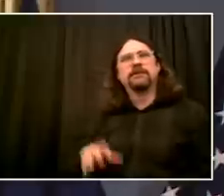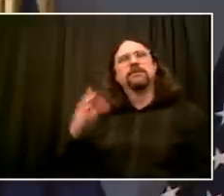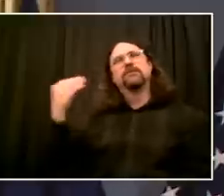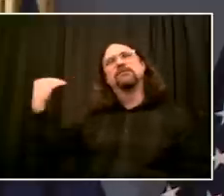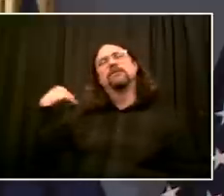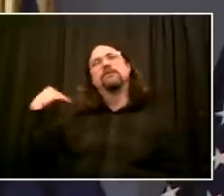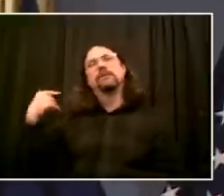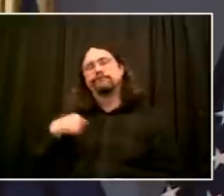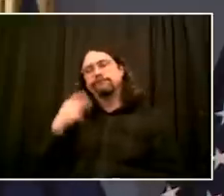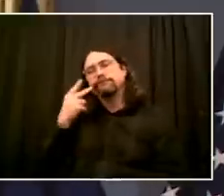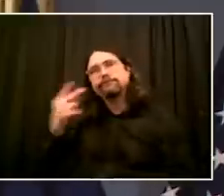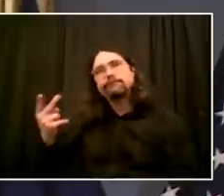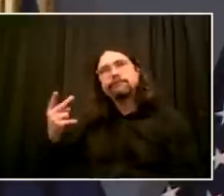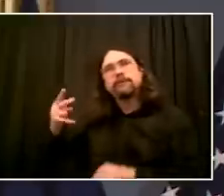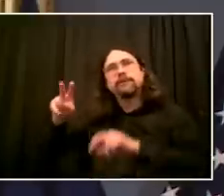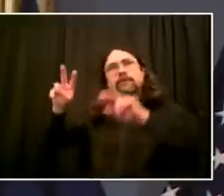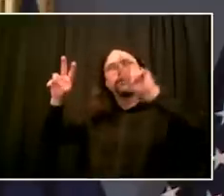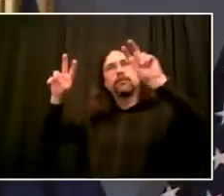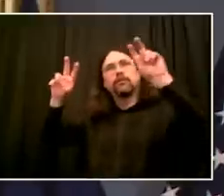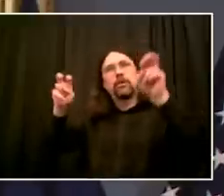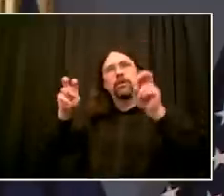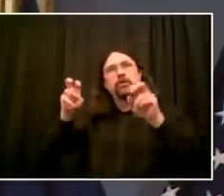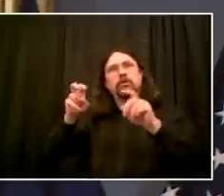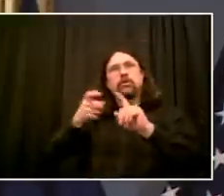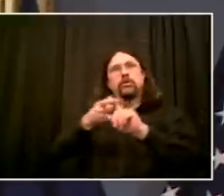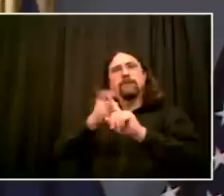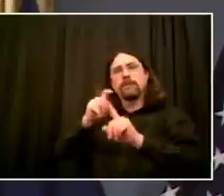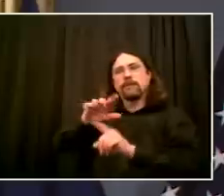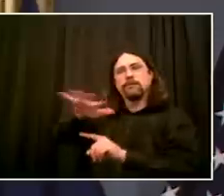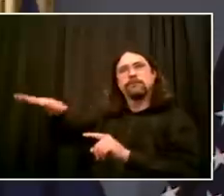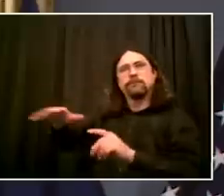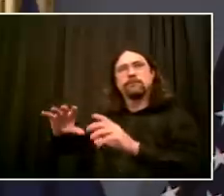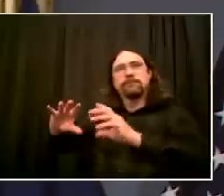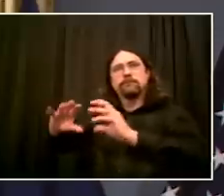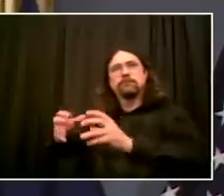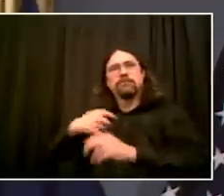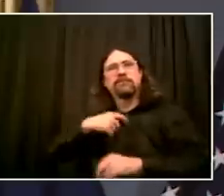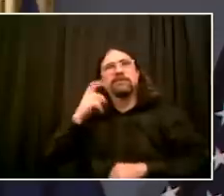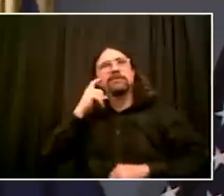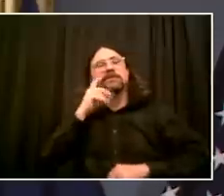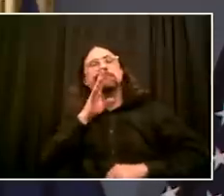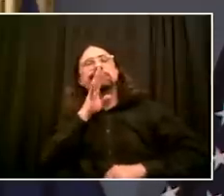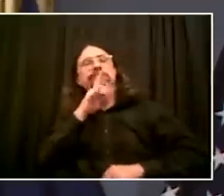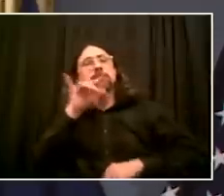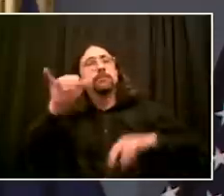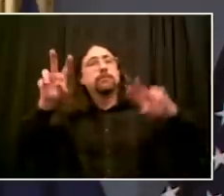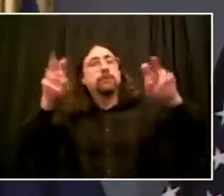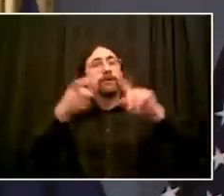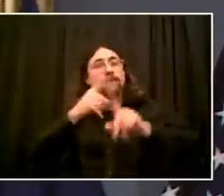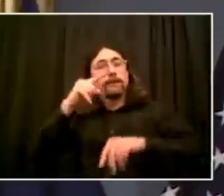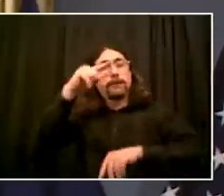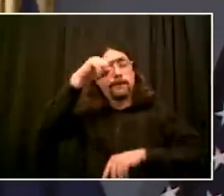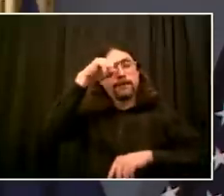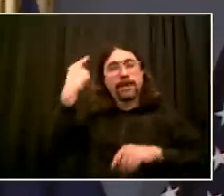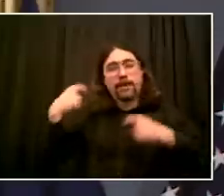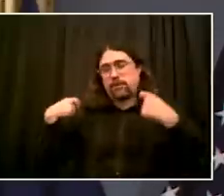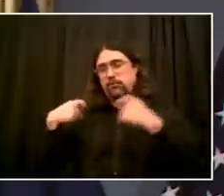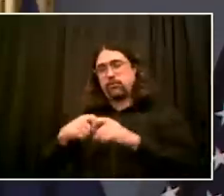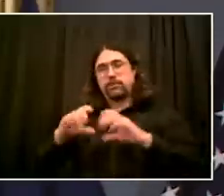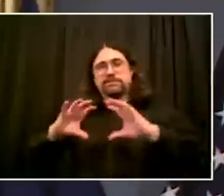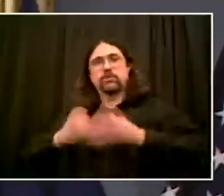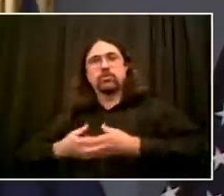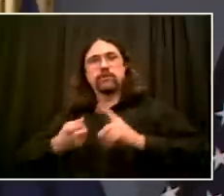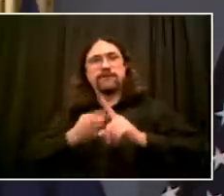which I thought was a signature moment, a crucial moment in our history, to have someone express